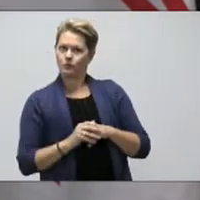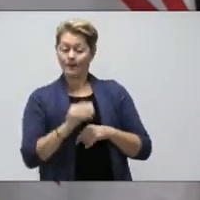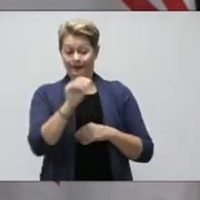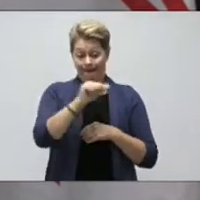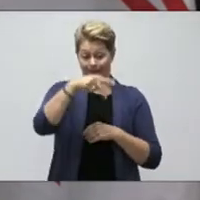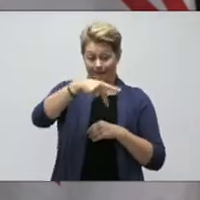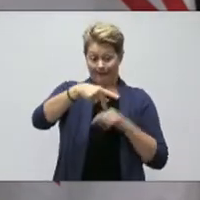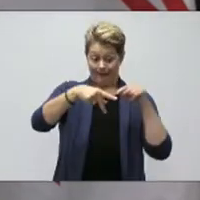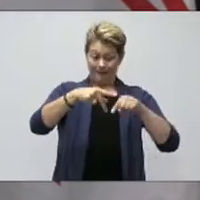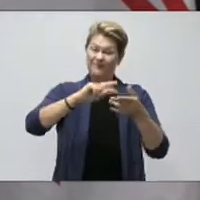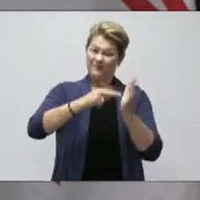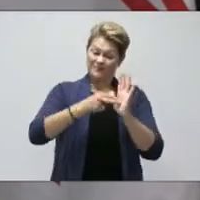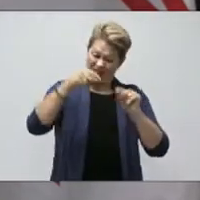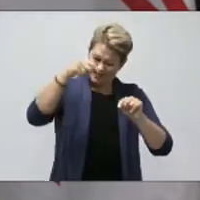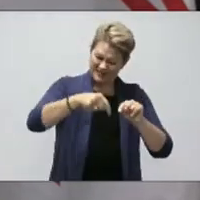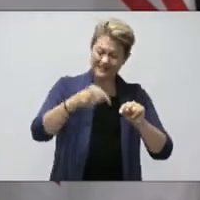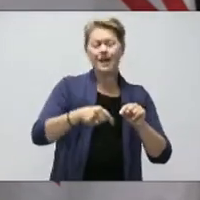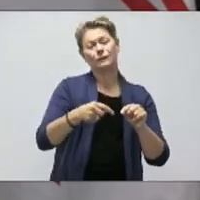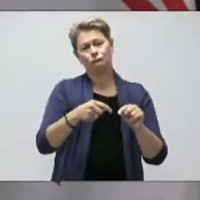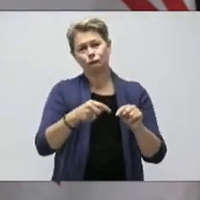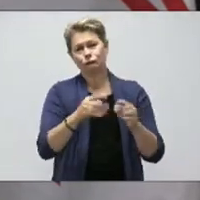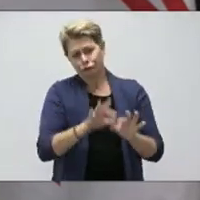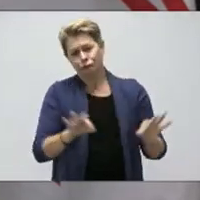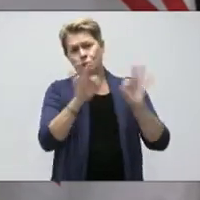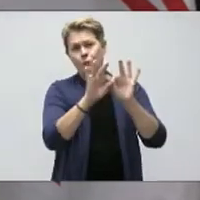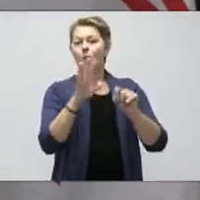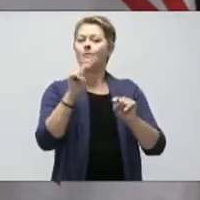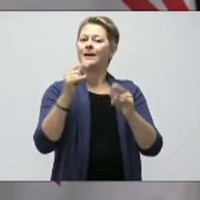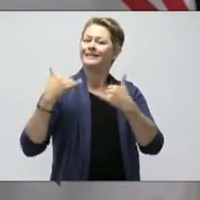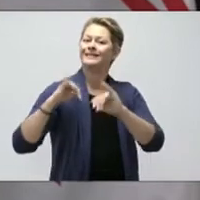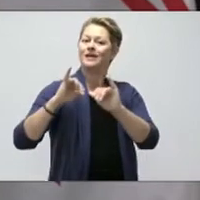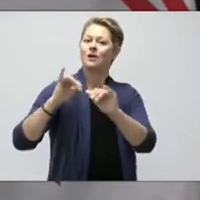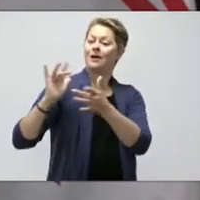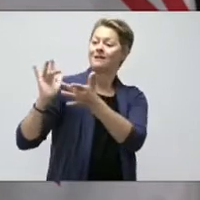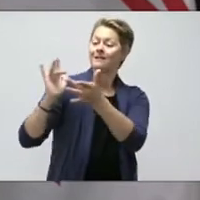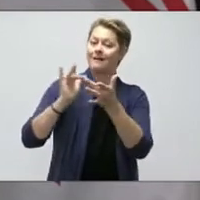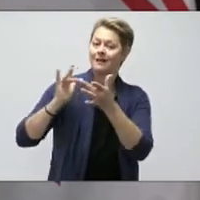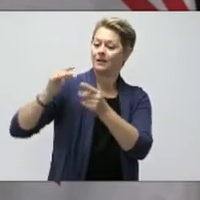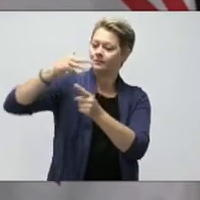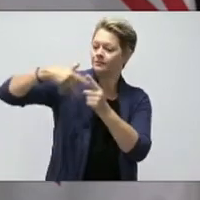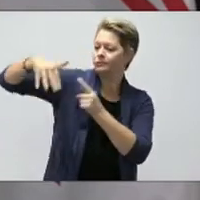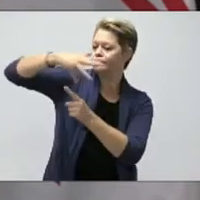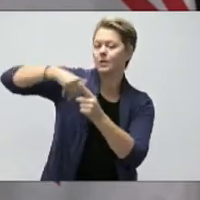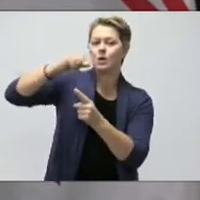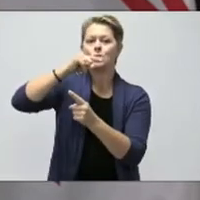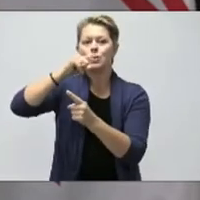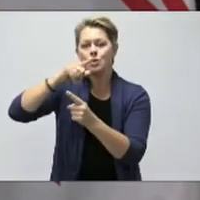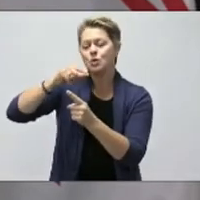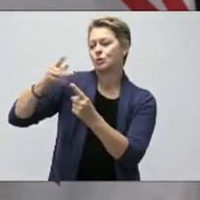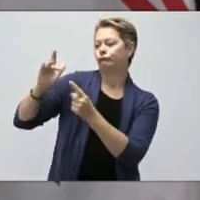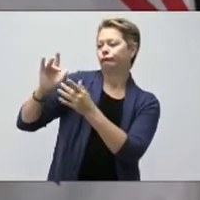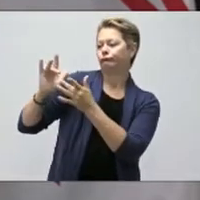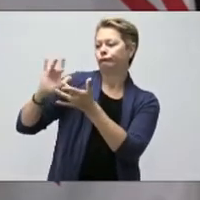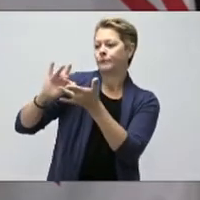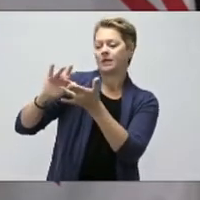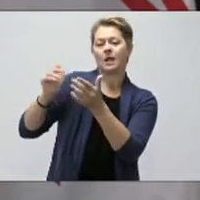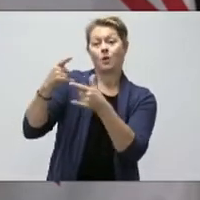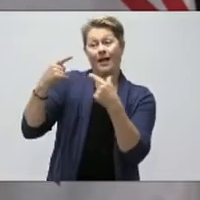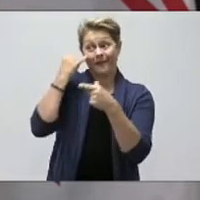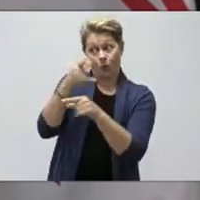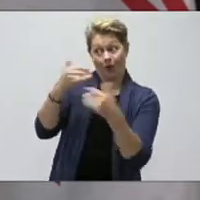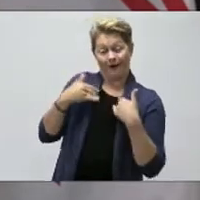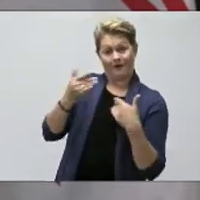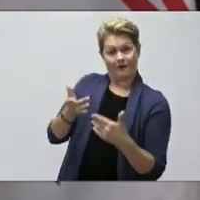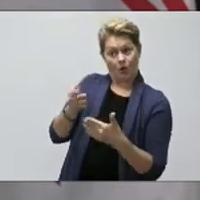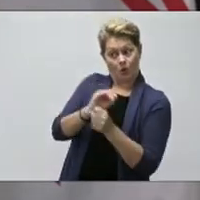not replace the critical function of contact tracing that is expertly performed by public health officials. This will